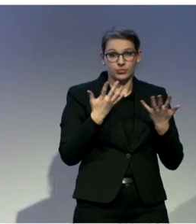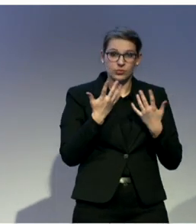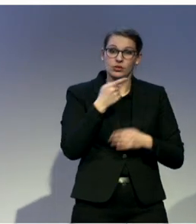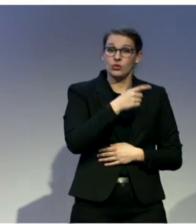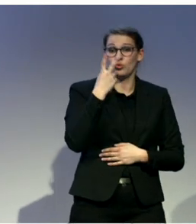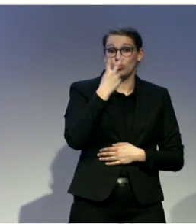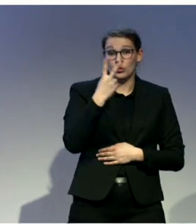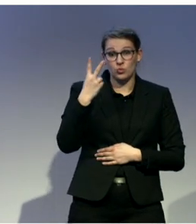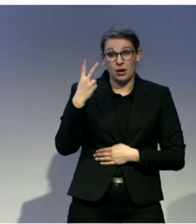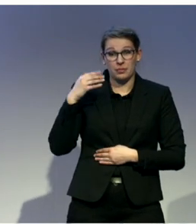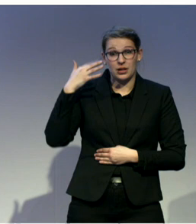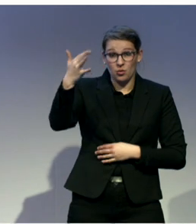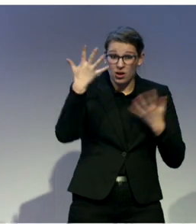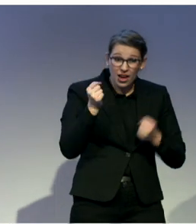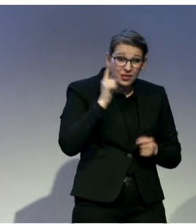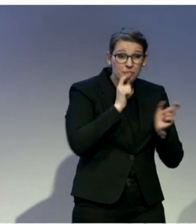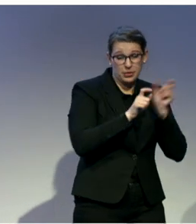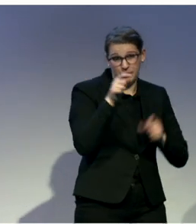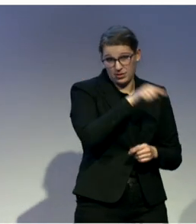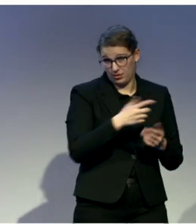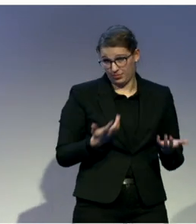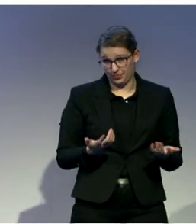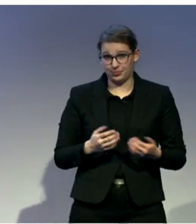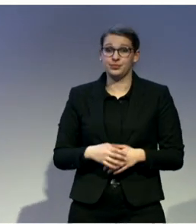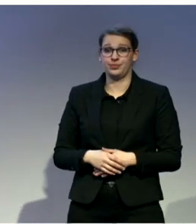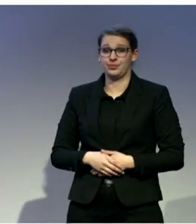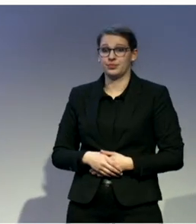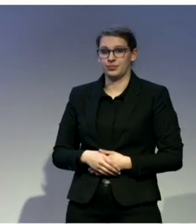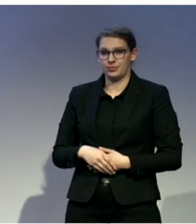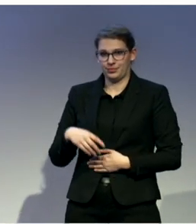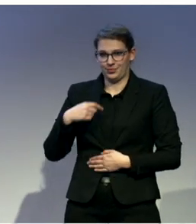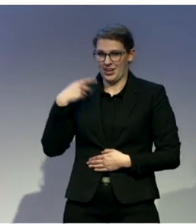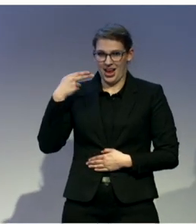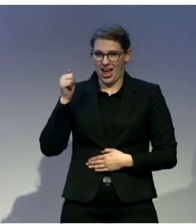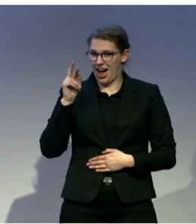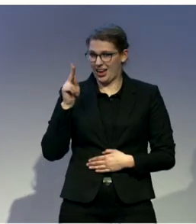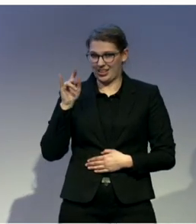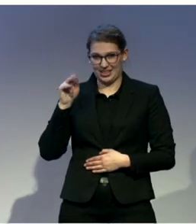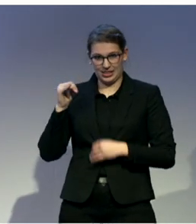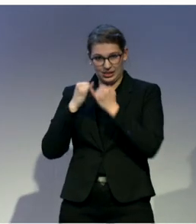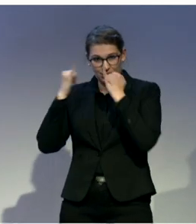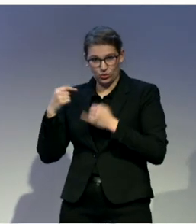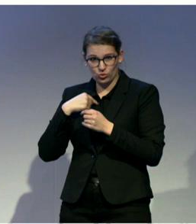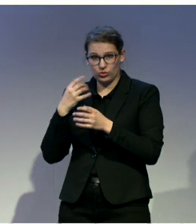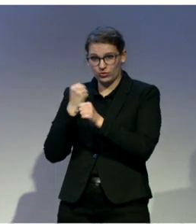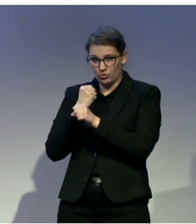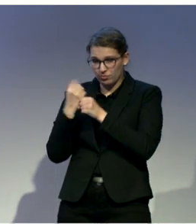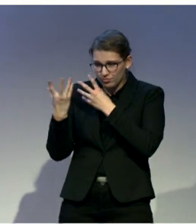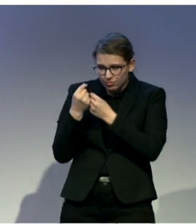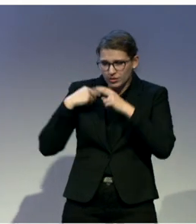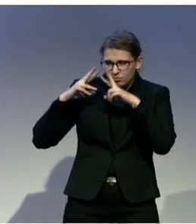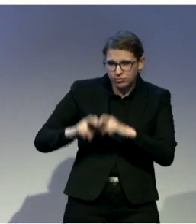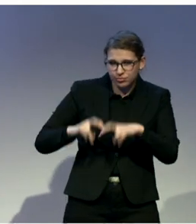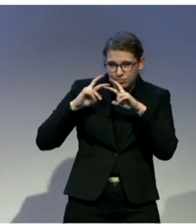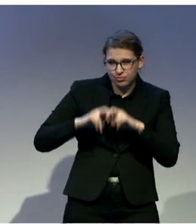And there's, from my research with the Harkin Institute and my fellowship project, I found only about two